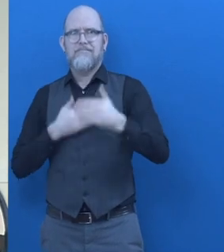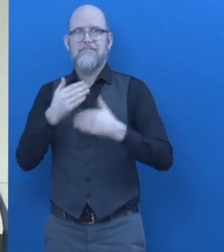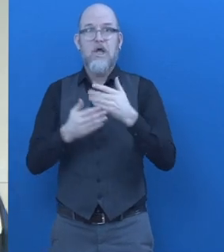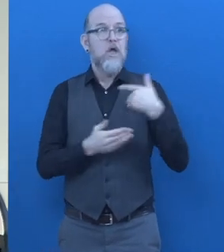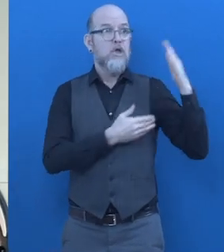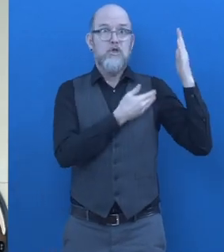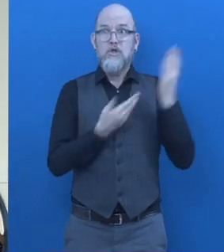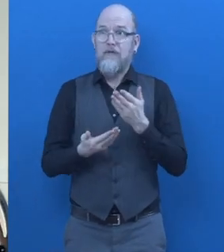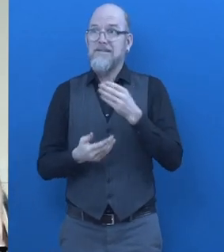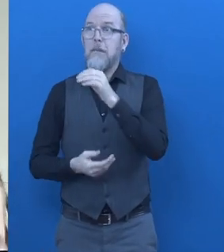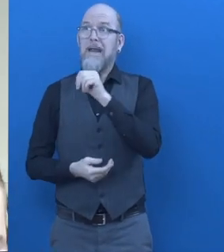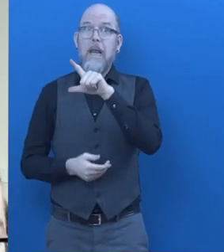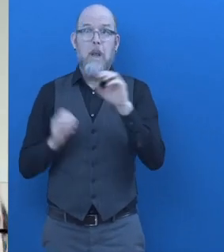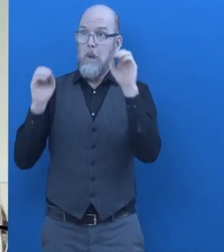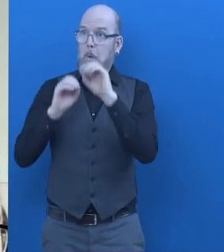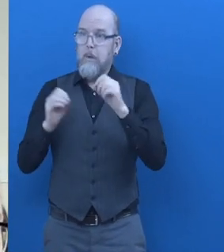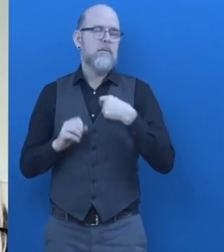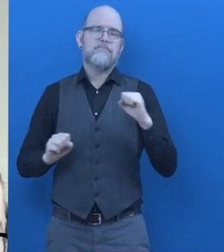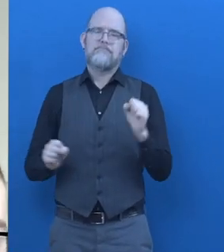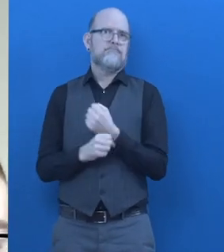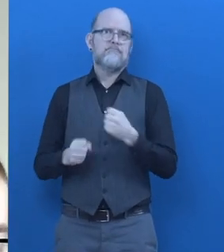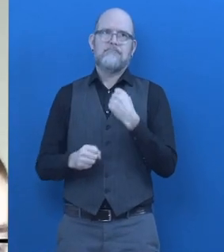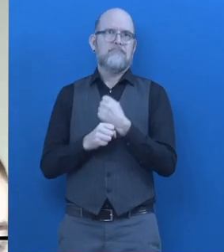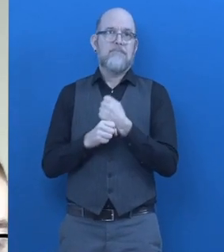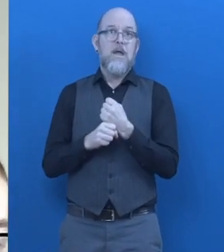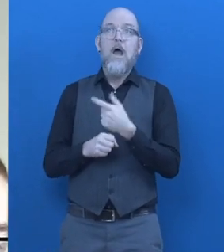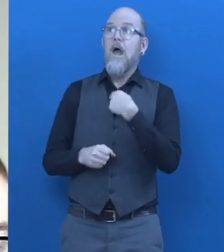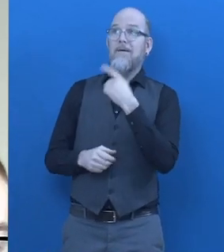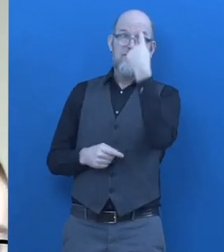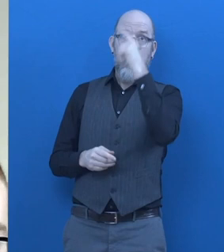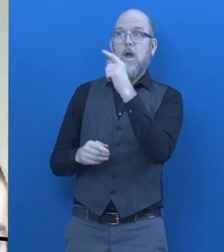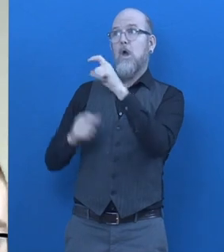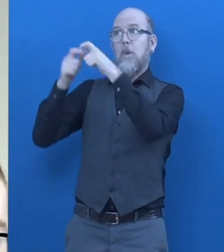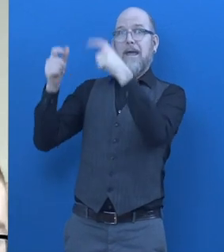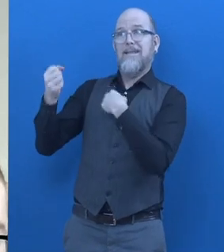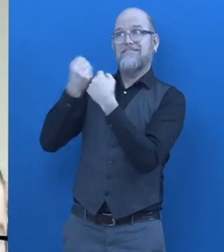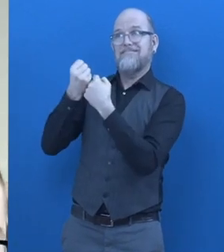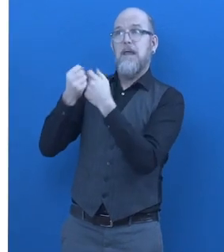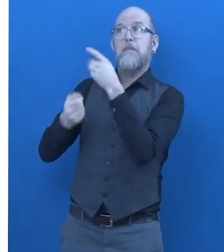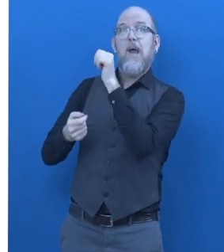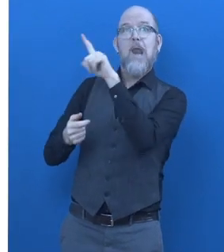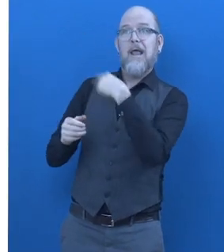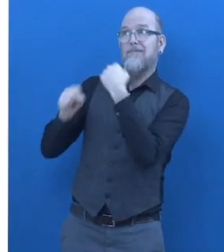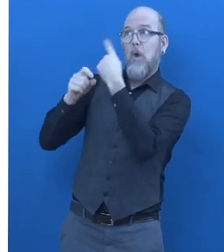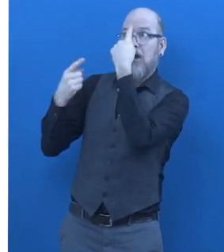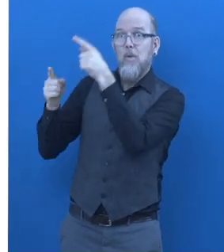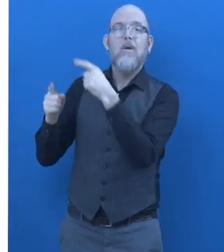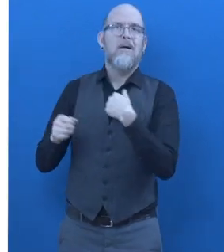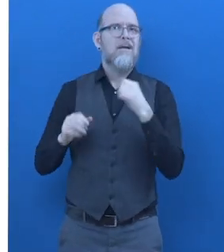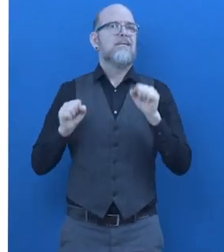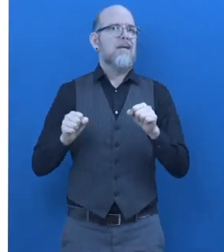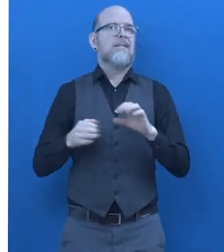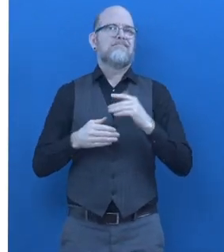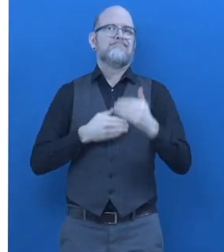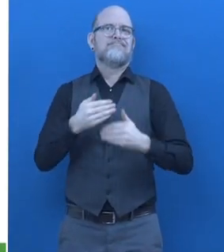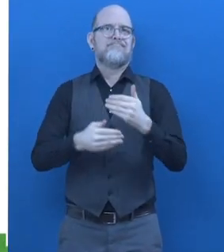it would mean that I couldn't do my job and I couldn't be as effective for MicroLink as a company. So your approach is for a